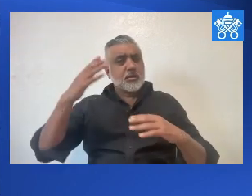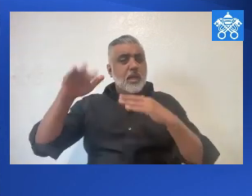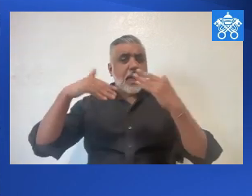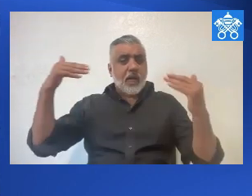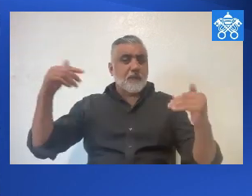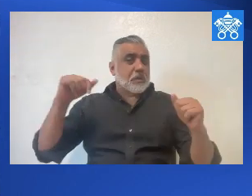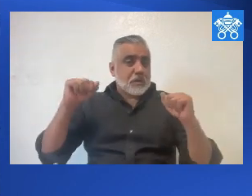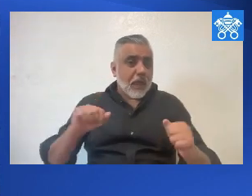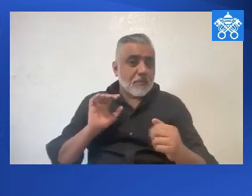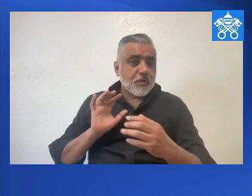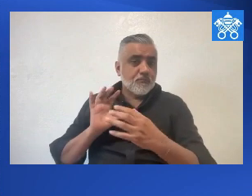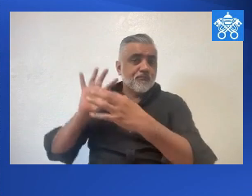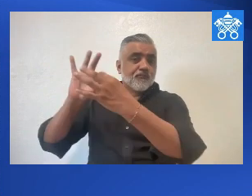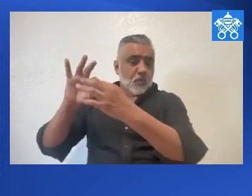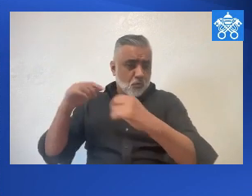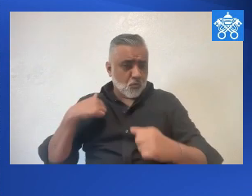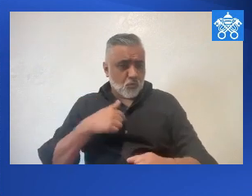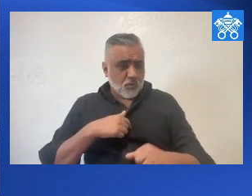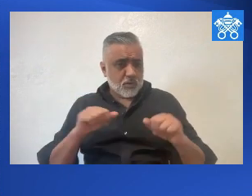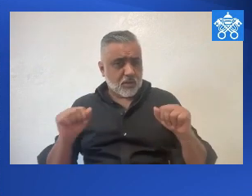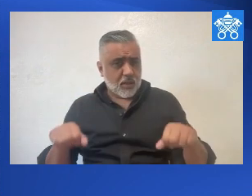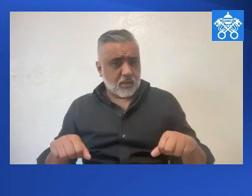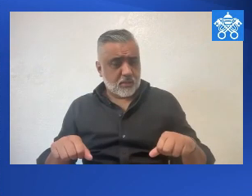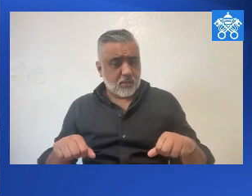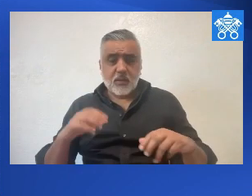shows us that heaven is within reach,